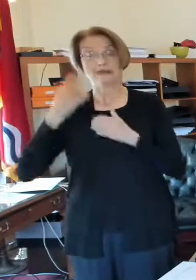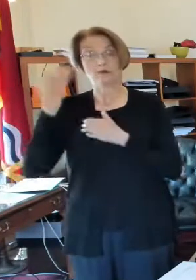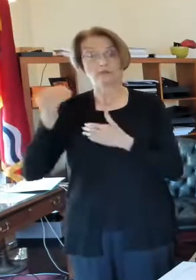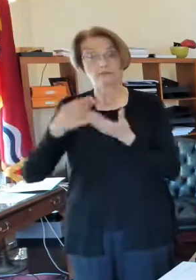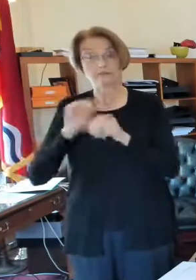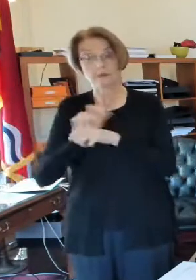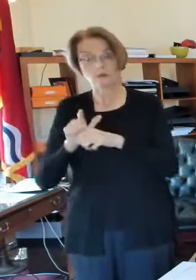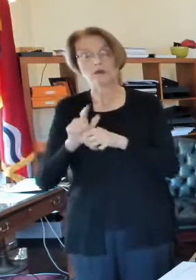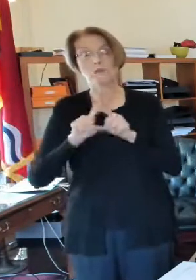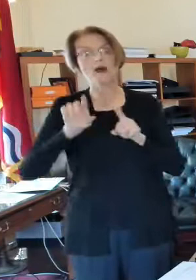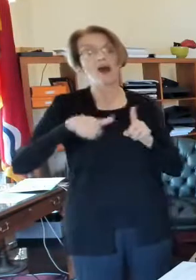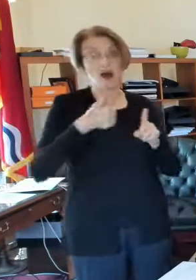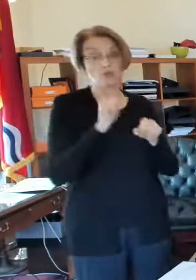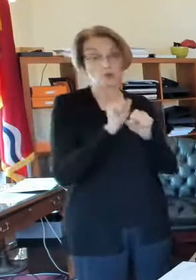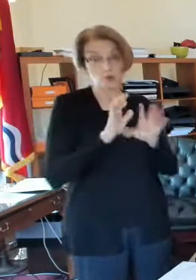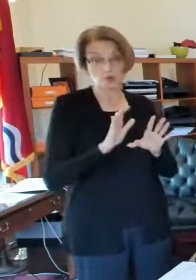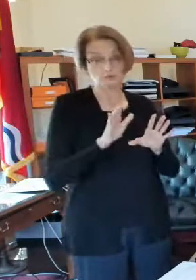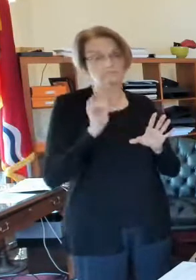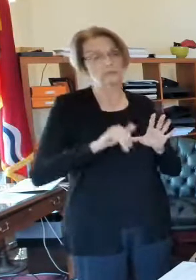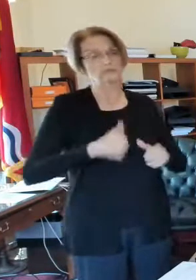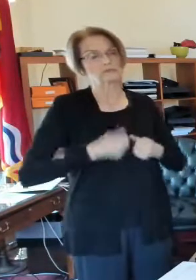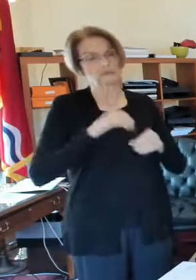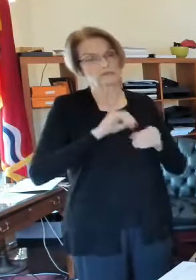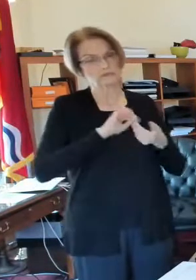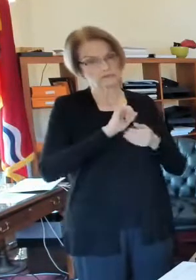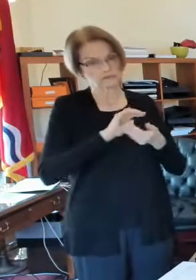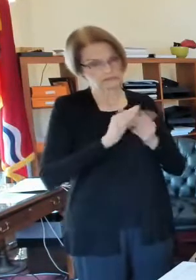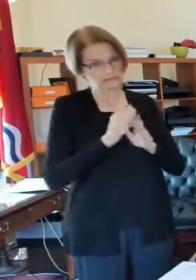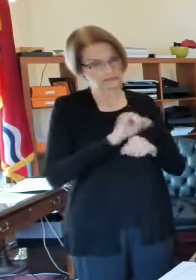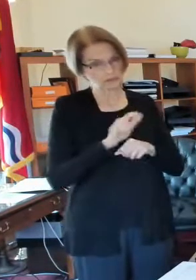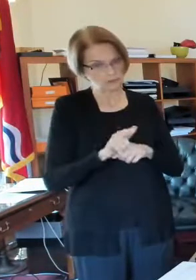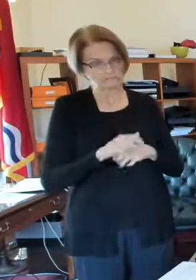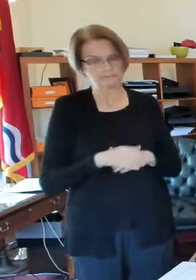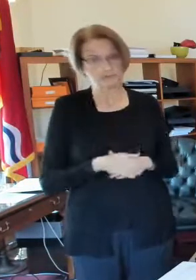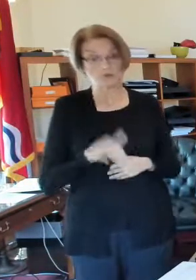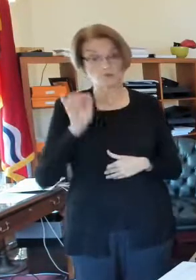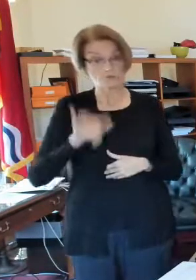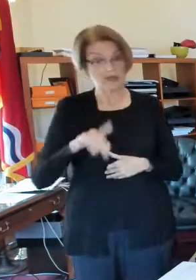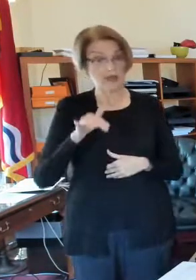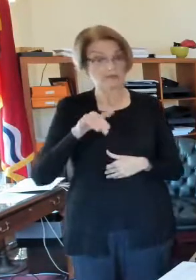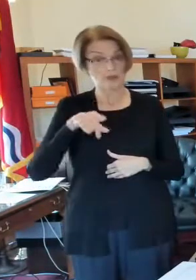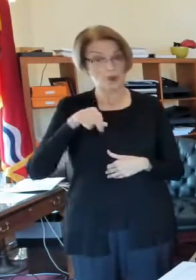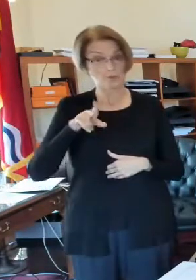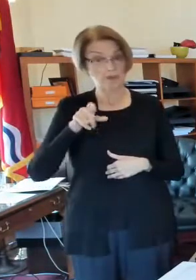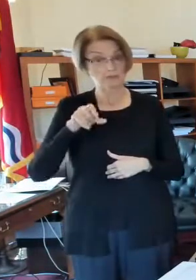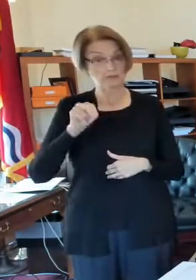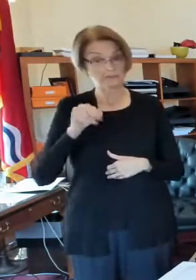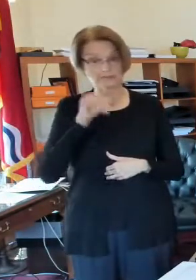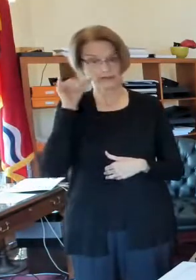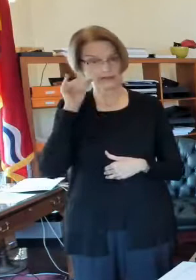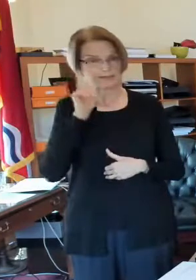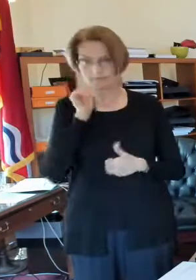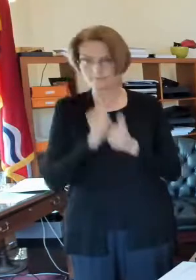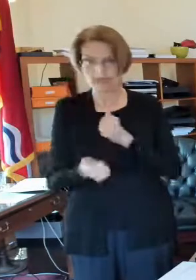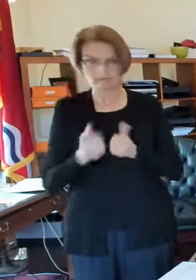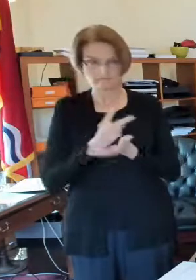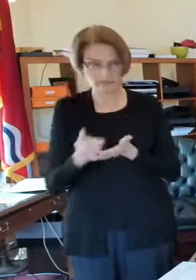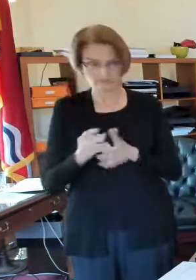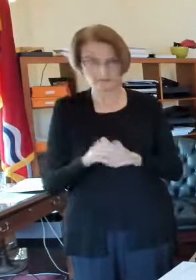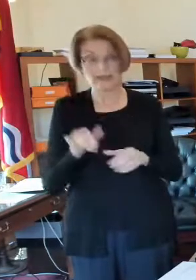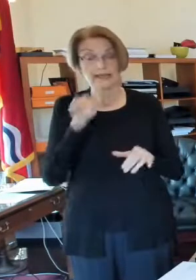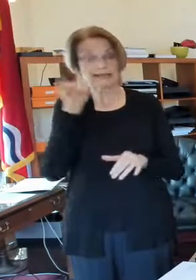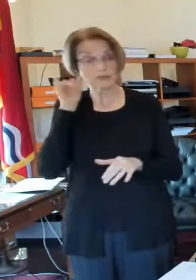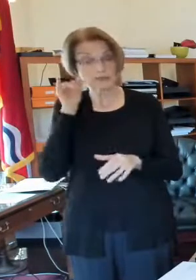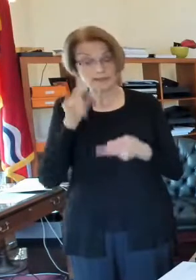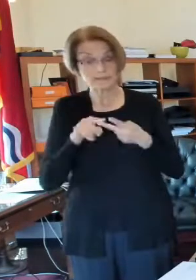Louis. So that did not pass yesterday. The big thing that did pass yesterday was